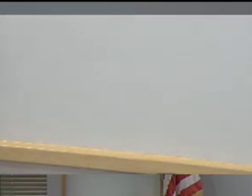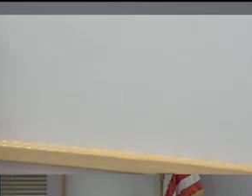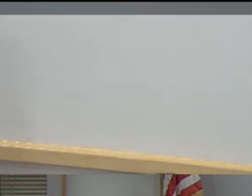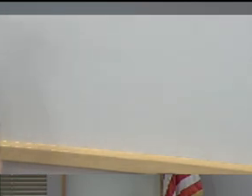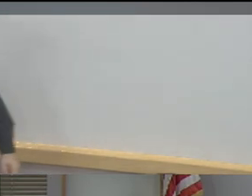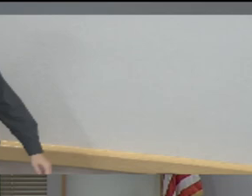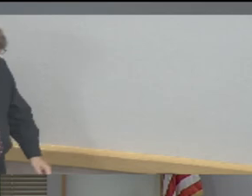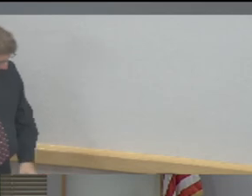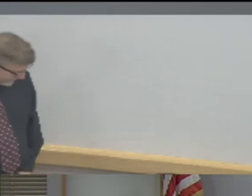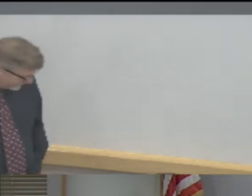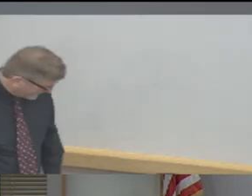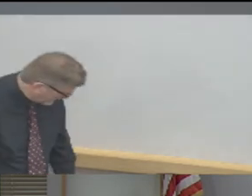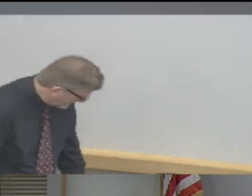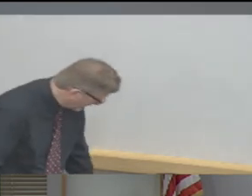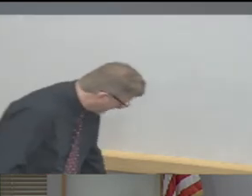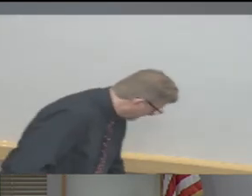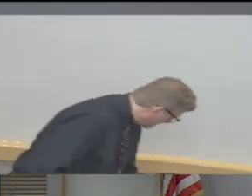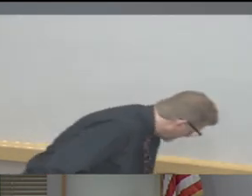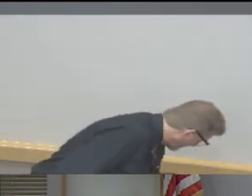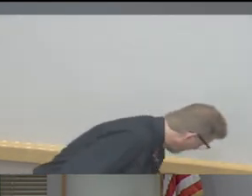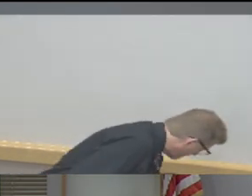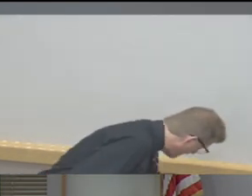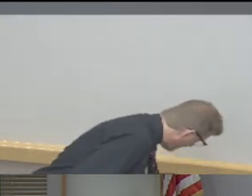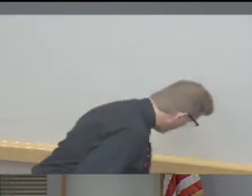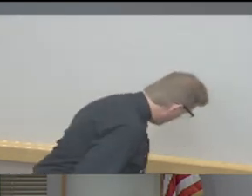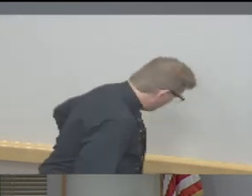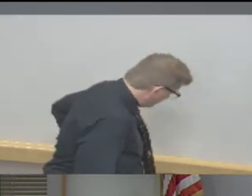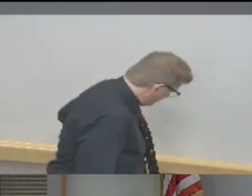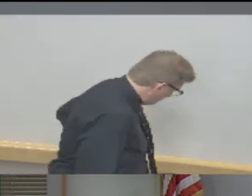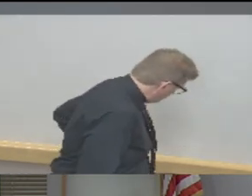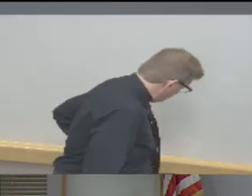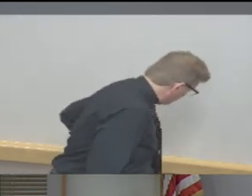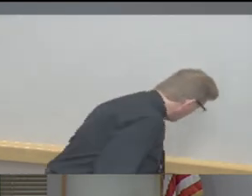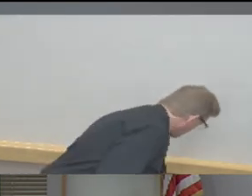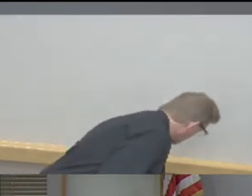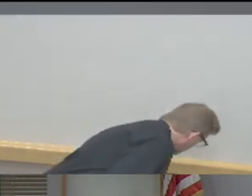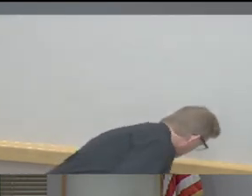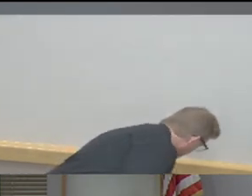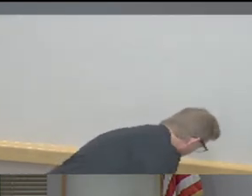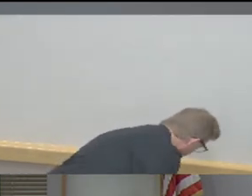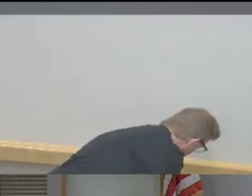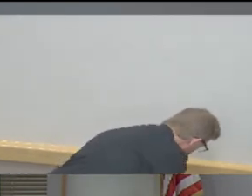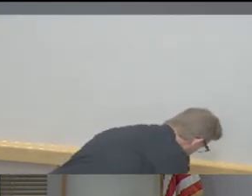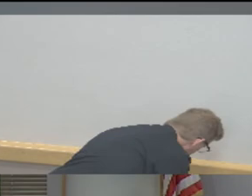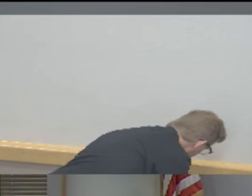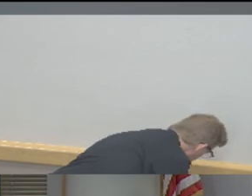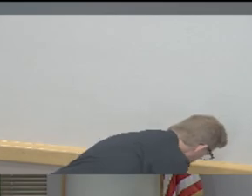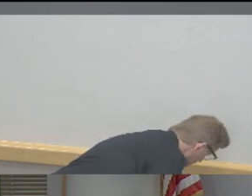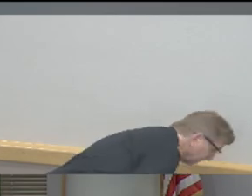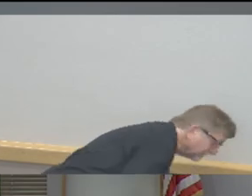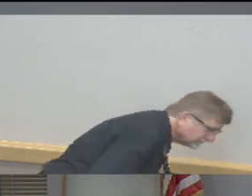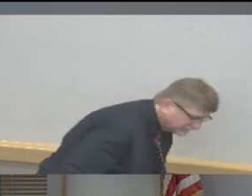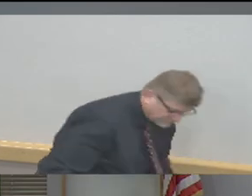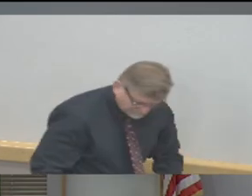We've got a, they've got a clarify that because it really is money. Oh I know. know. And, and the bottom line still remains if there's no place to. We